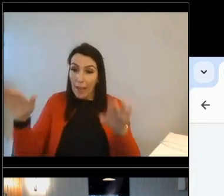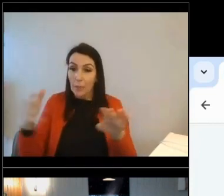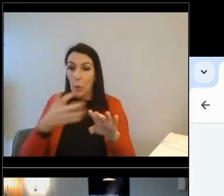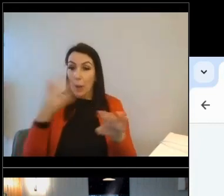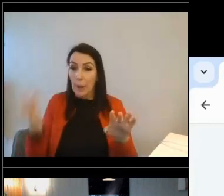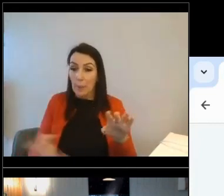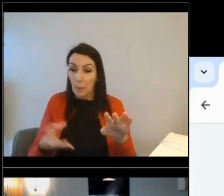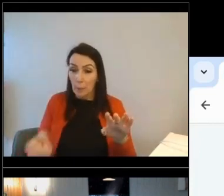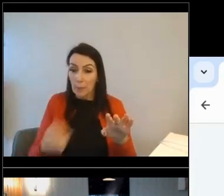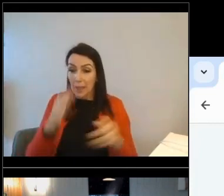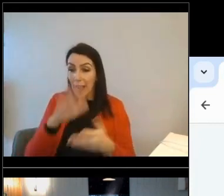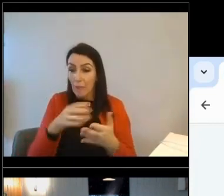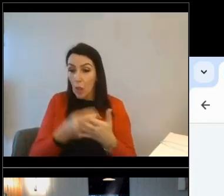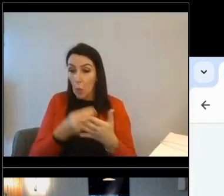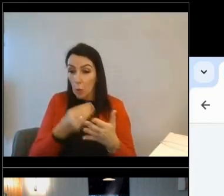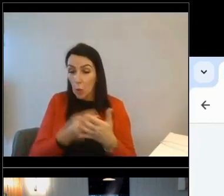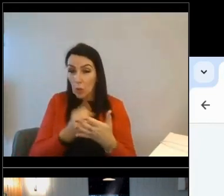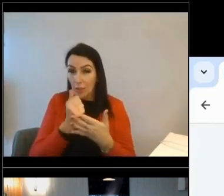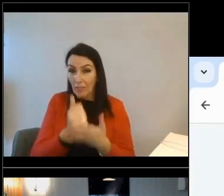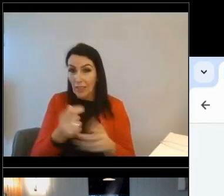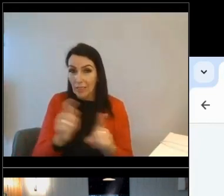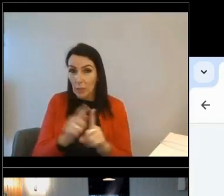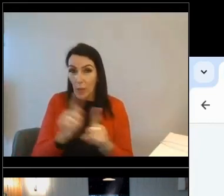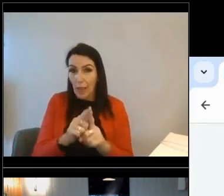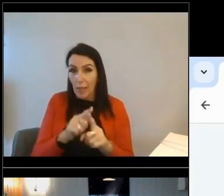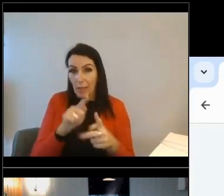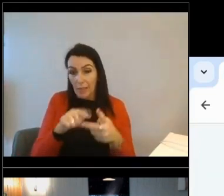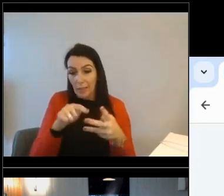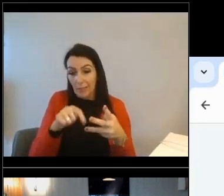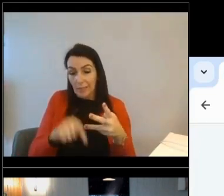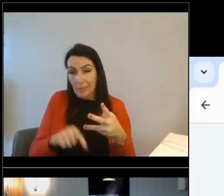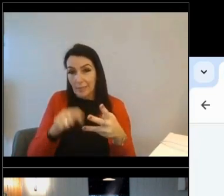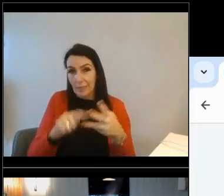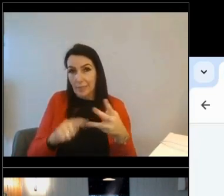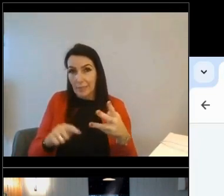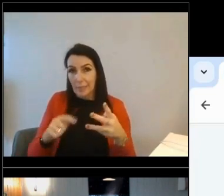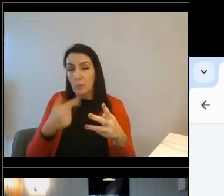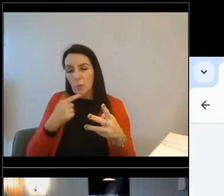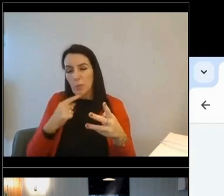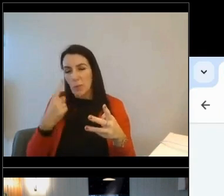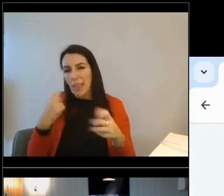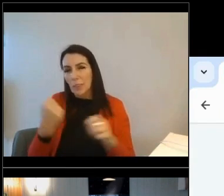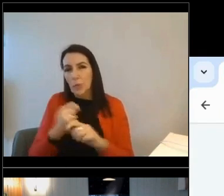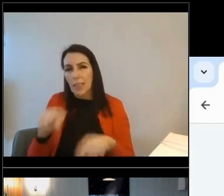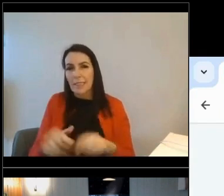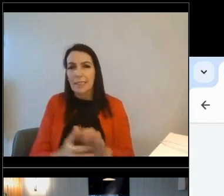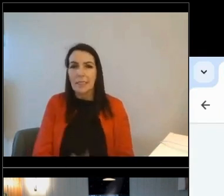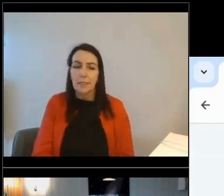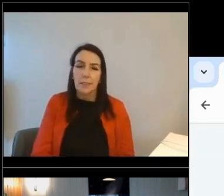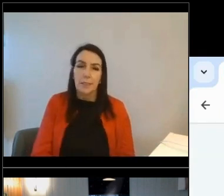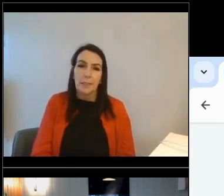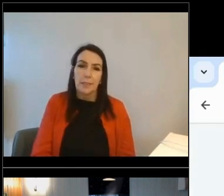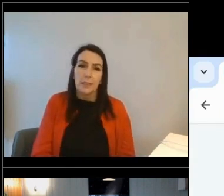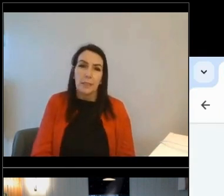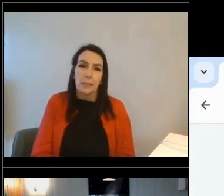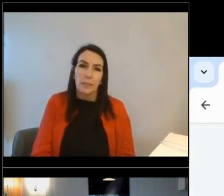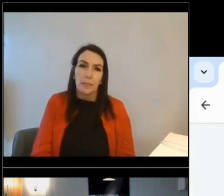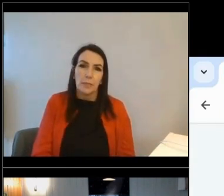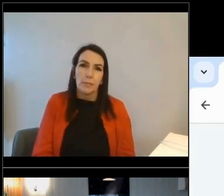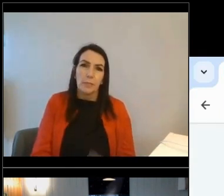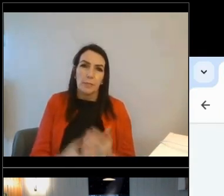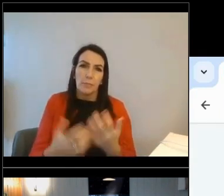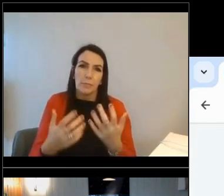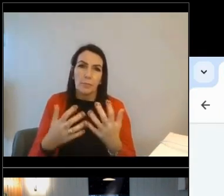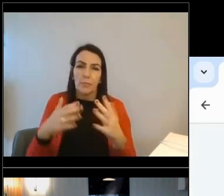cost bits of advice here that most customers hopefully can do. But of course there are other things like installed solar